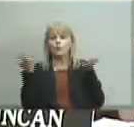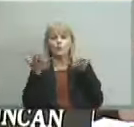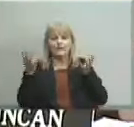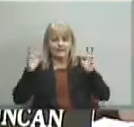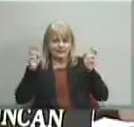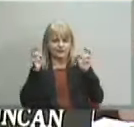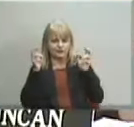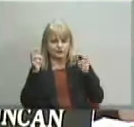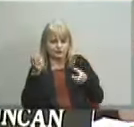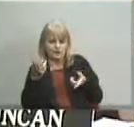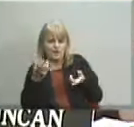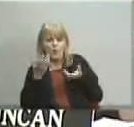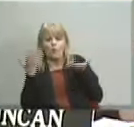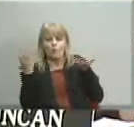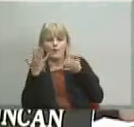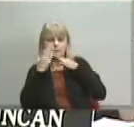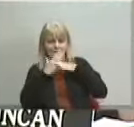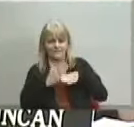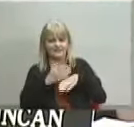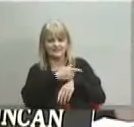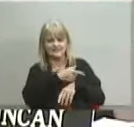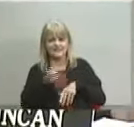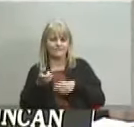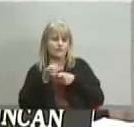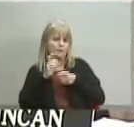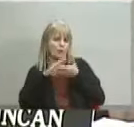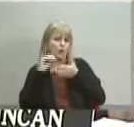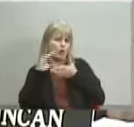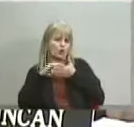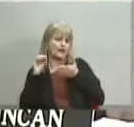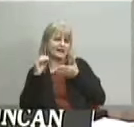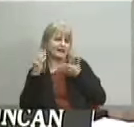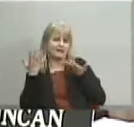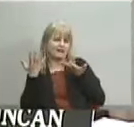okay thank you all right